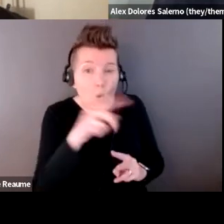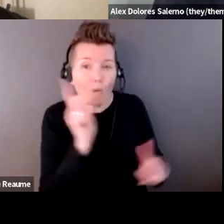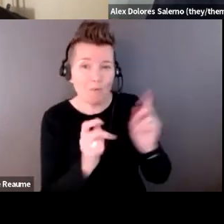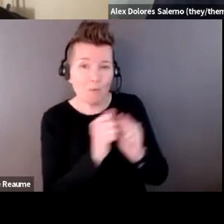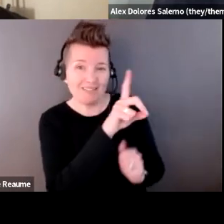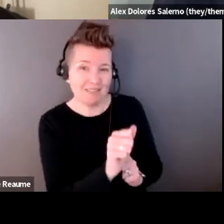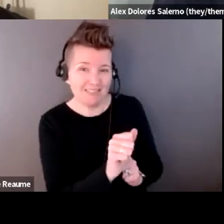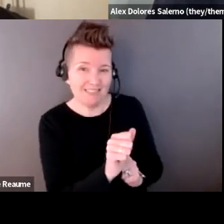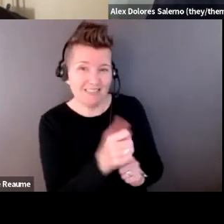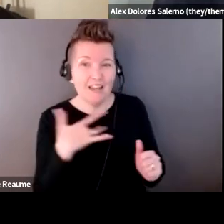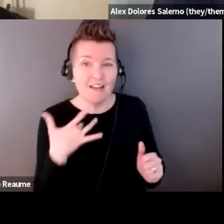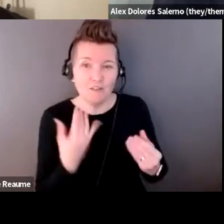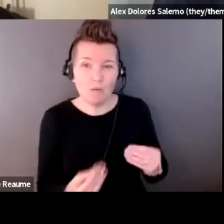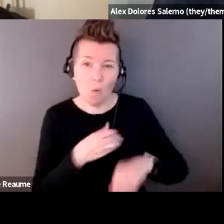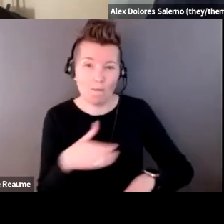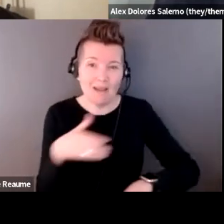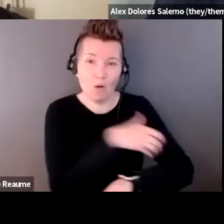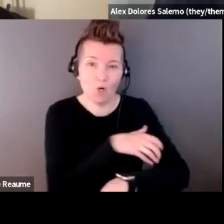chronically ill communities.